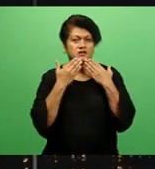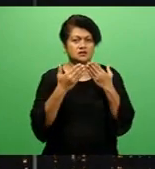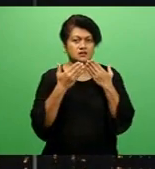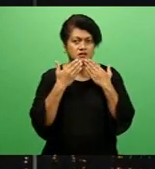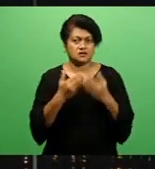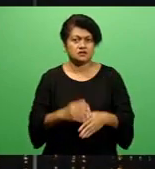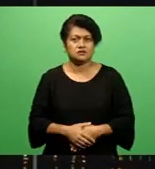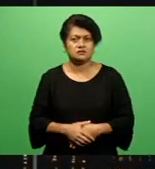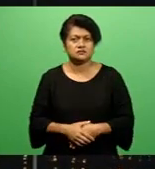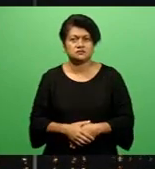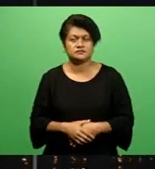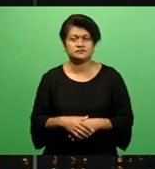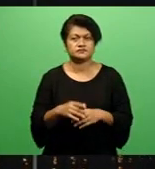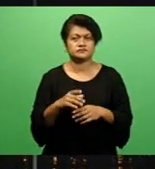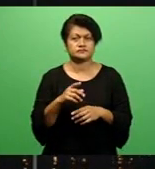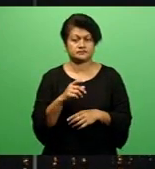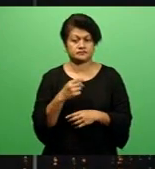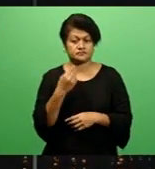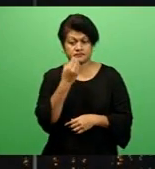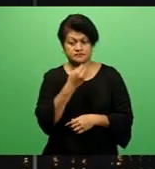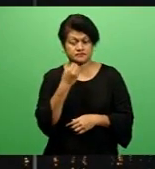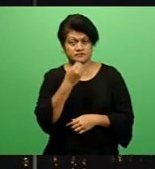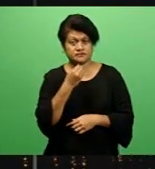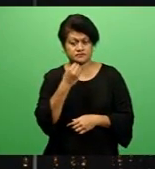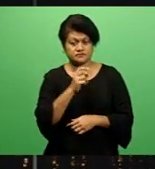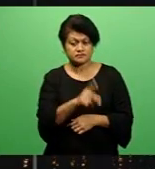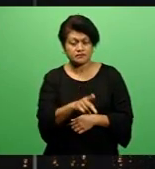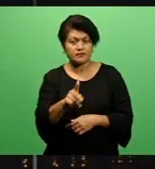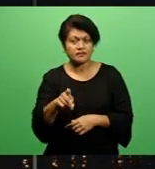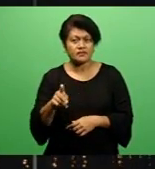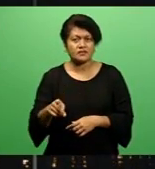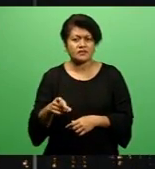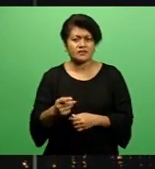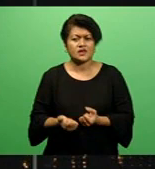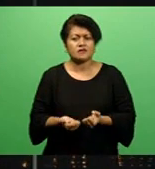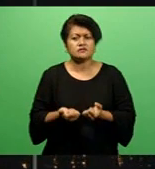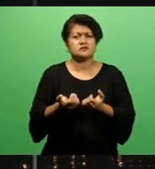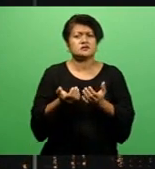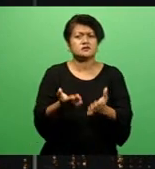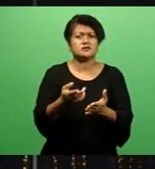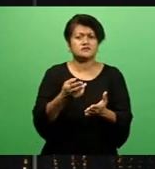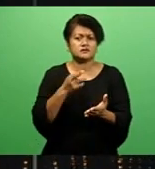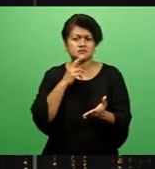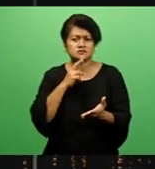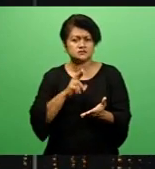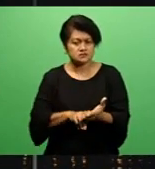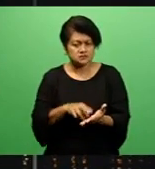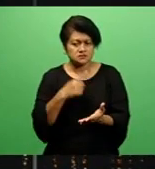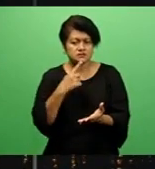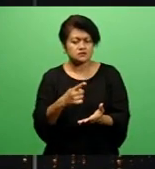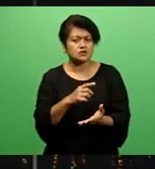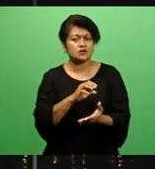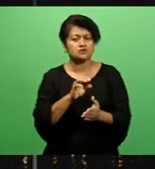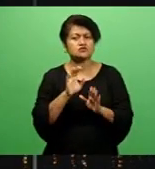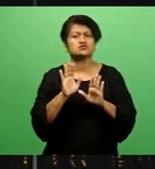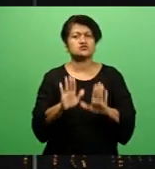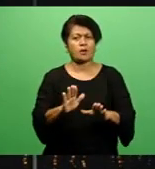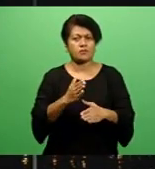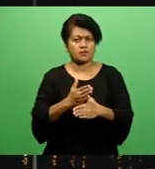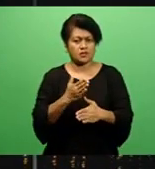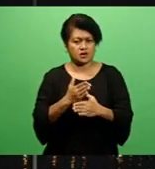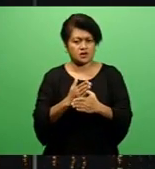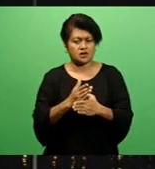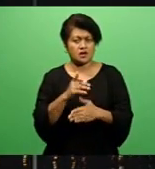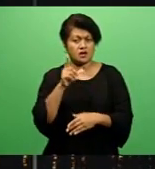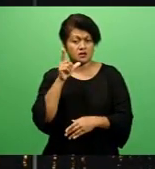Proceded food manufacturer Foods Pacific Limited has been issued a stop-work order by the Department of Environment. The Lamy-based